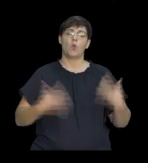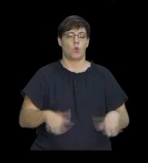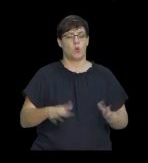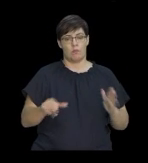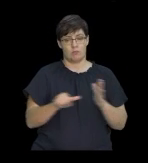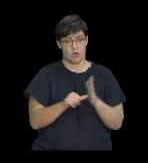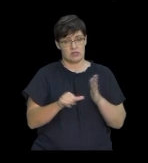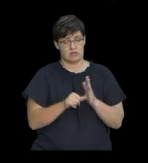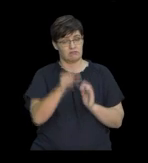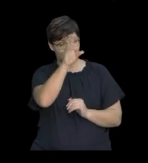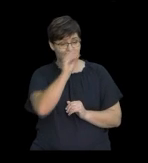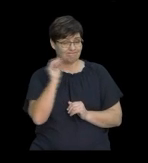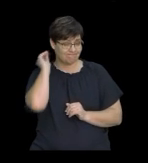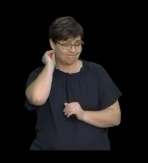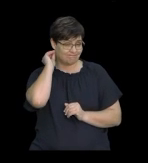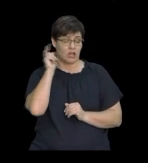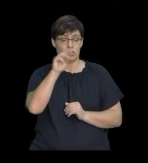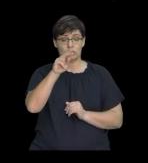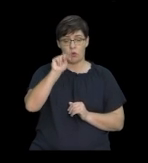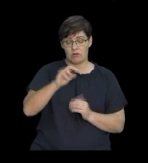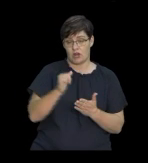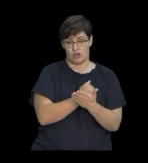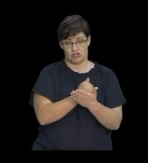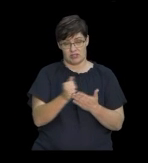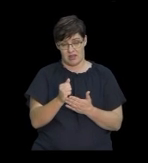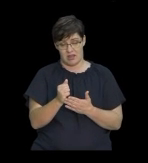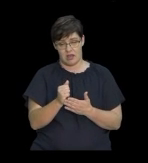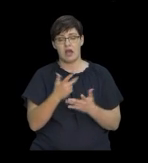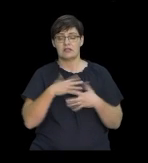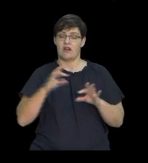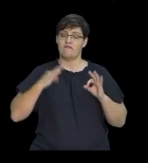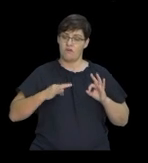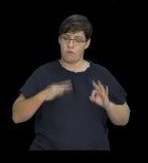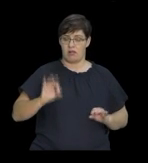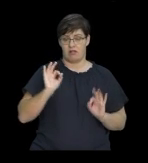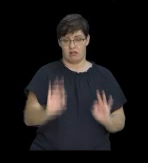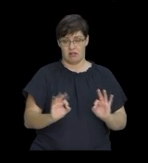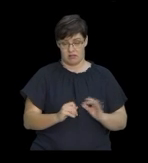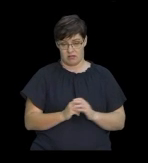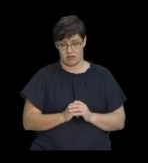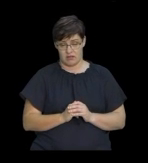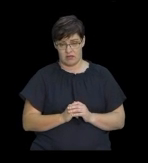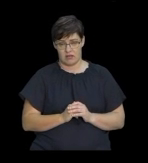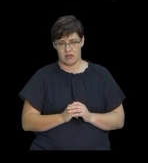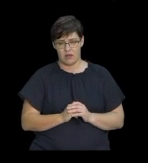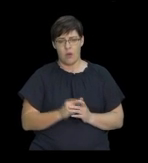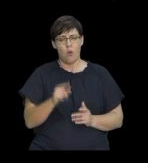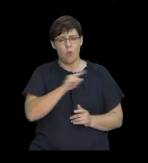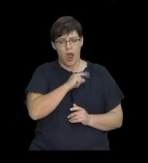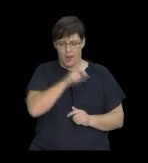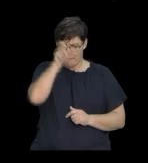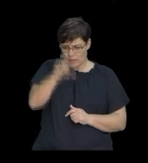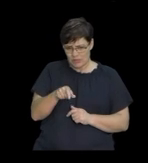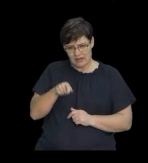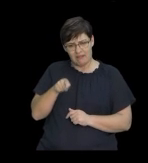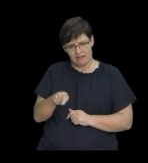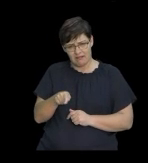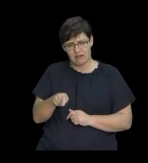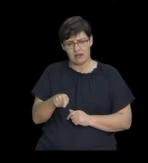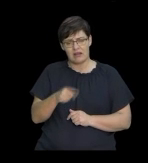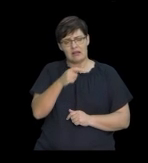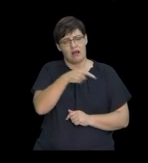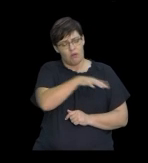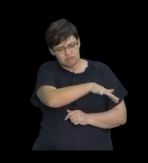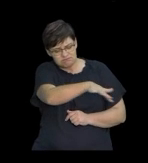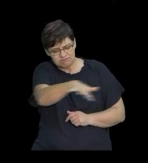to remember the tone and the register, again, is formal. We are dealing with people who are obviously very sad